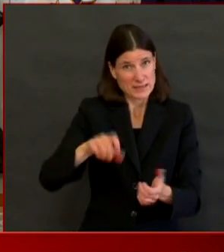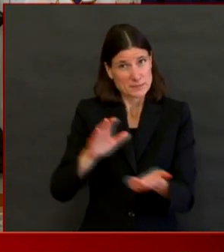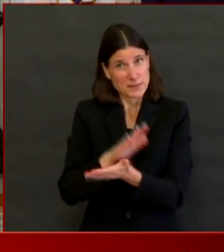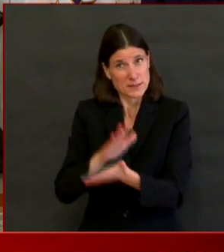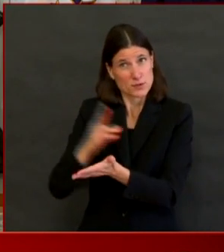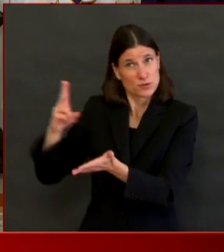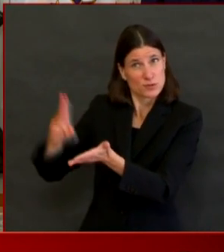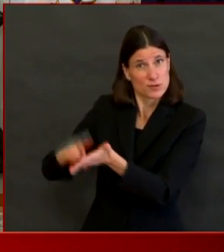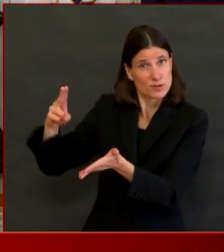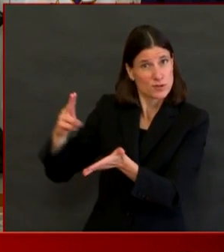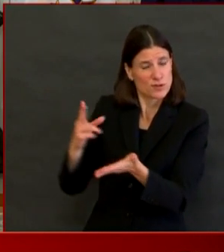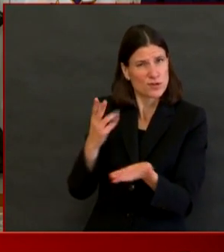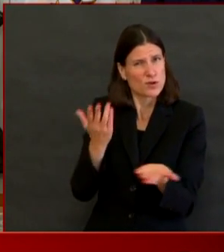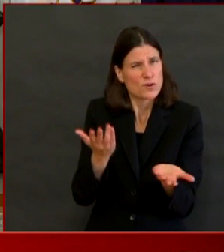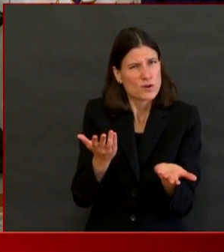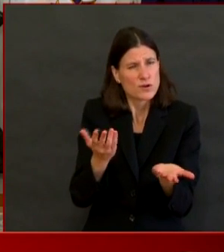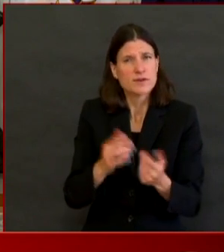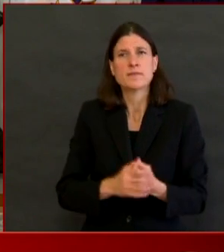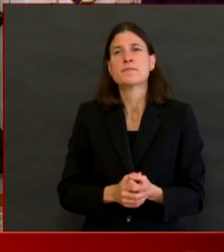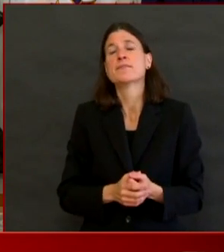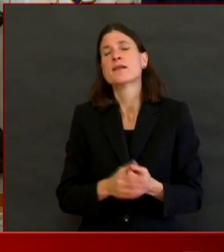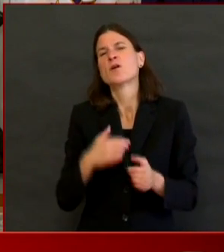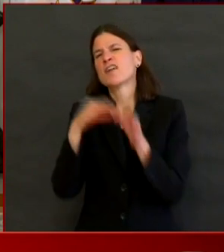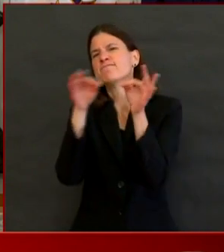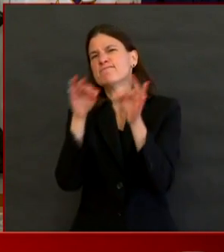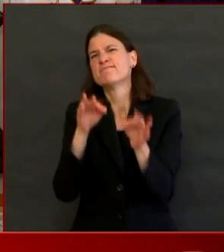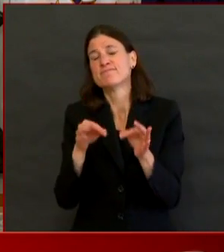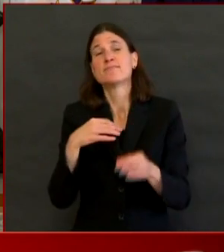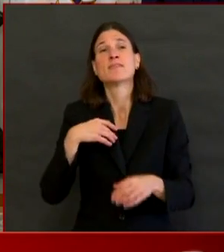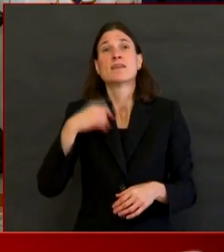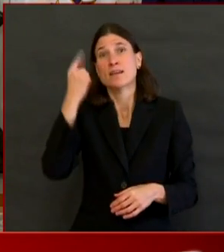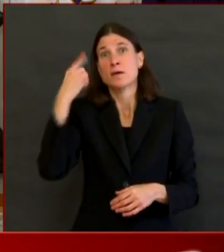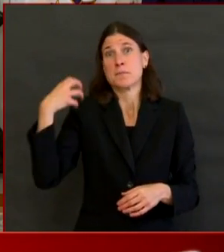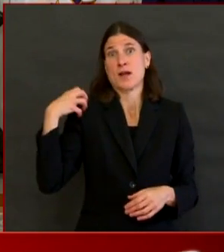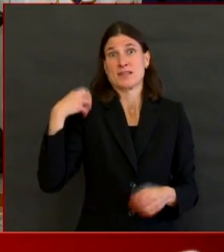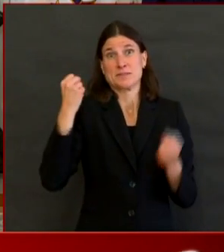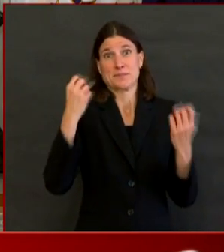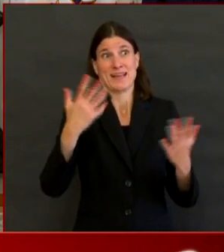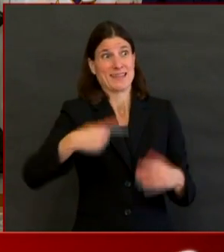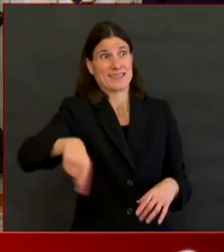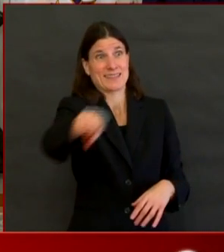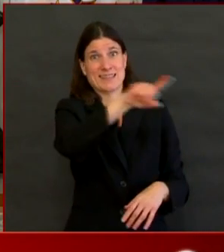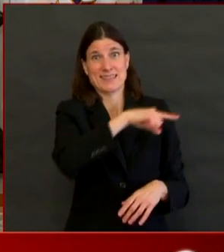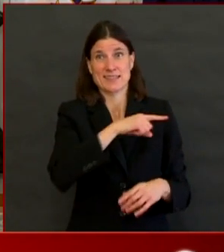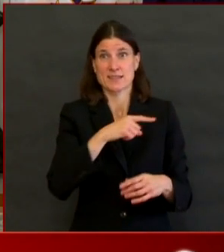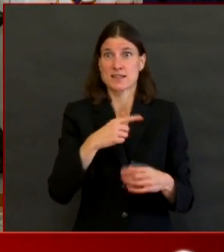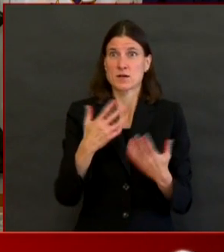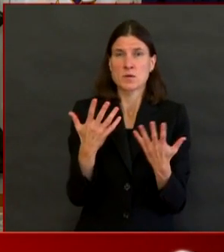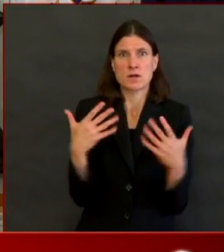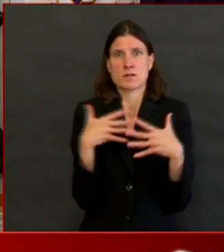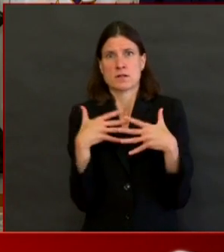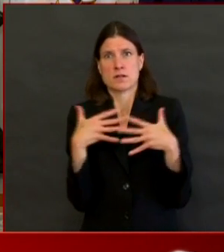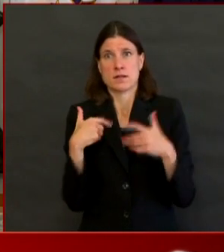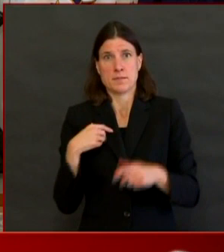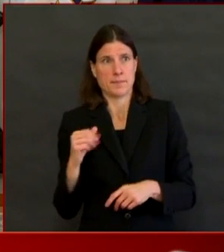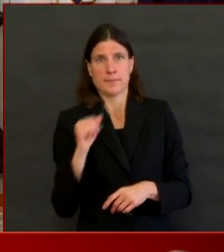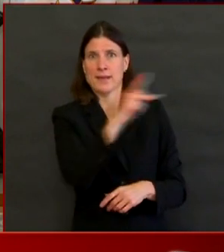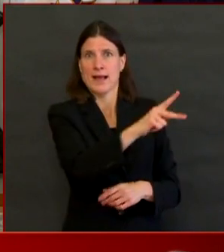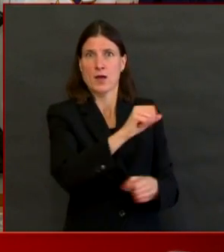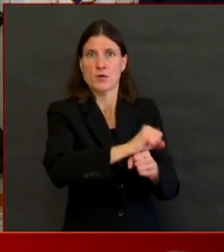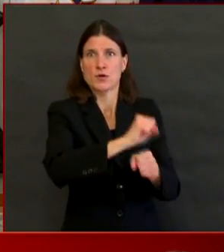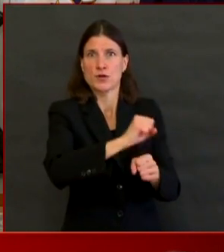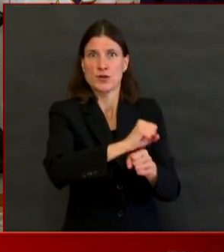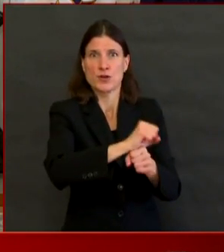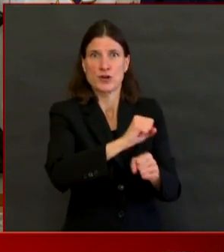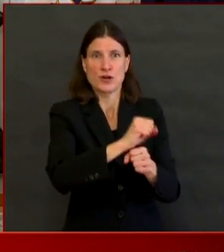with employers to make it so that we are not overwhelming our health care system with the request for notes in order for